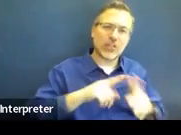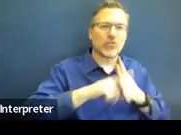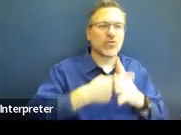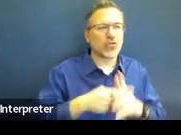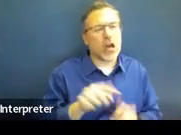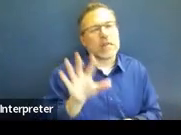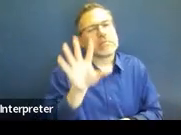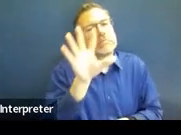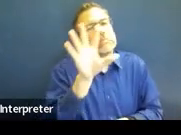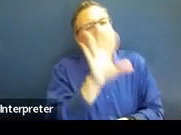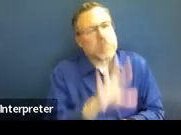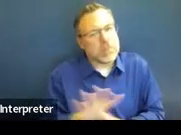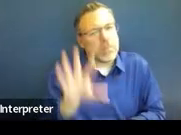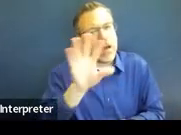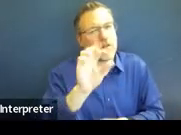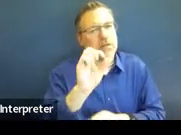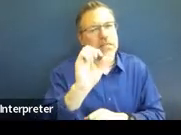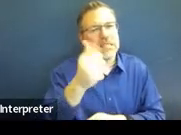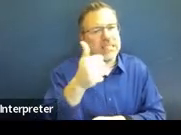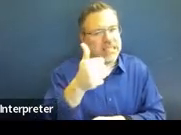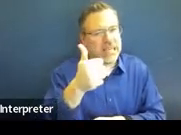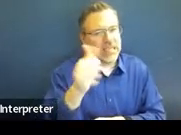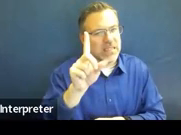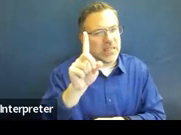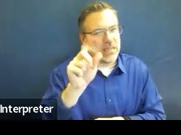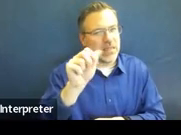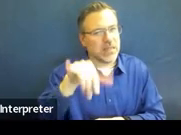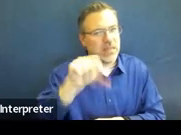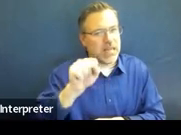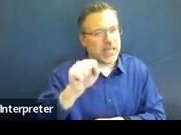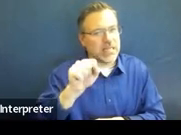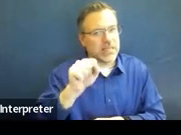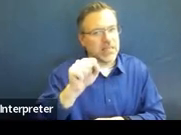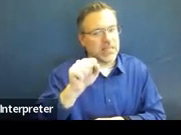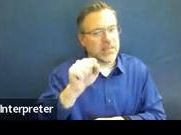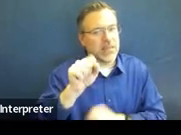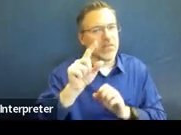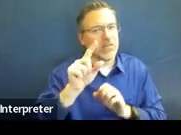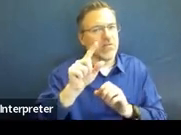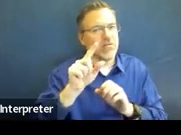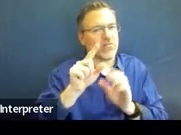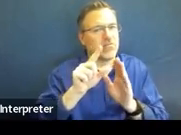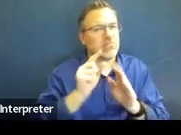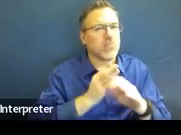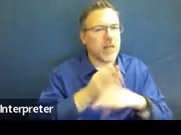on the, for the annual.